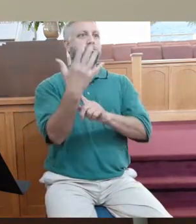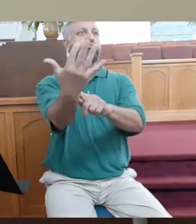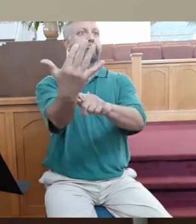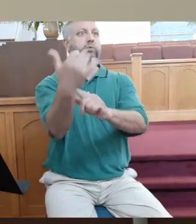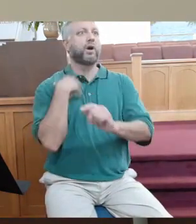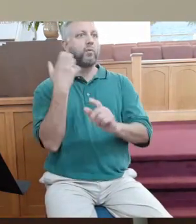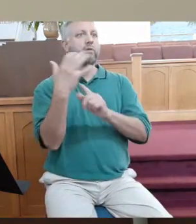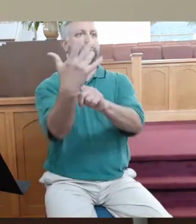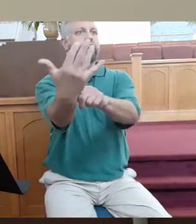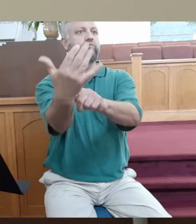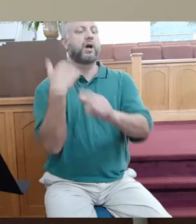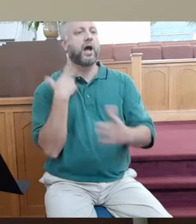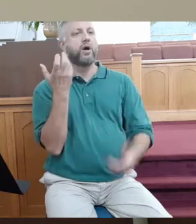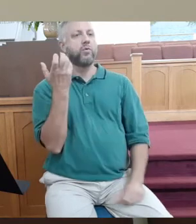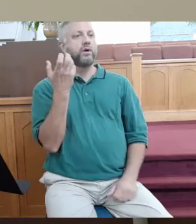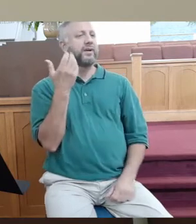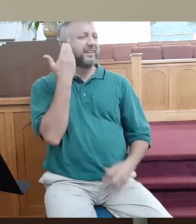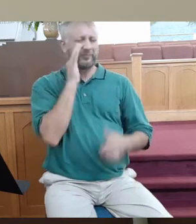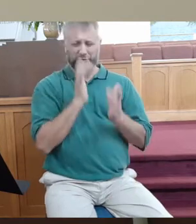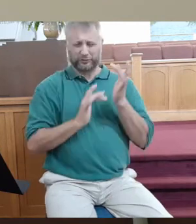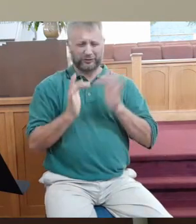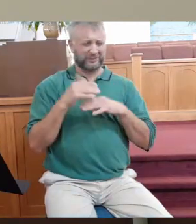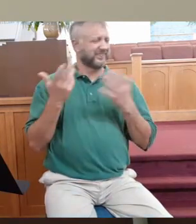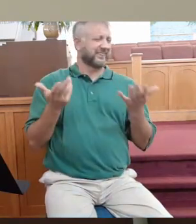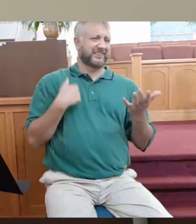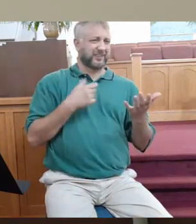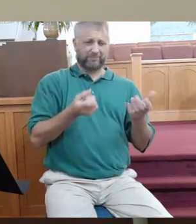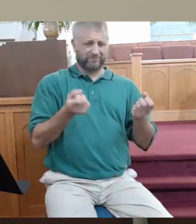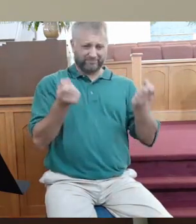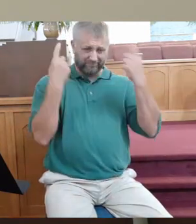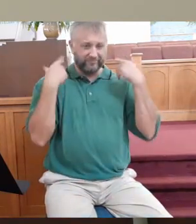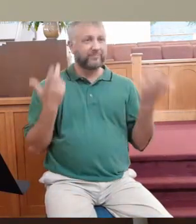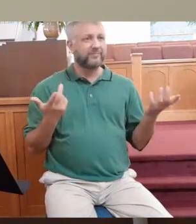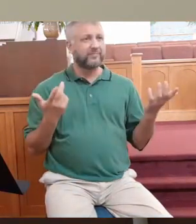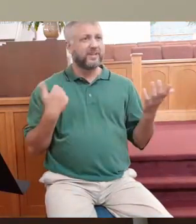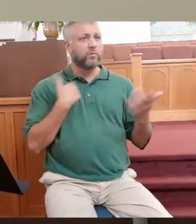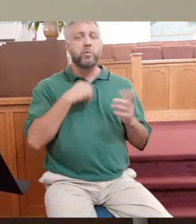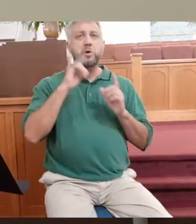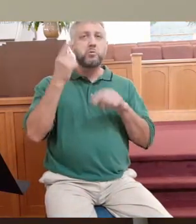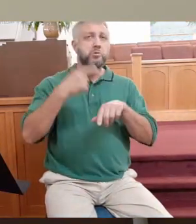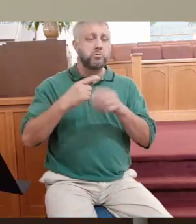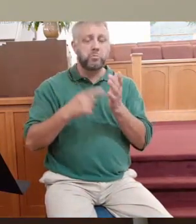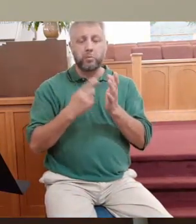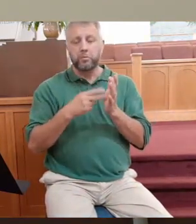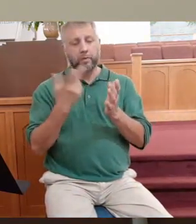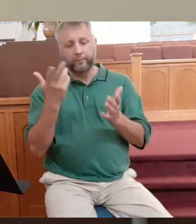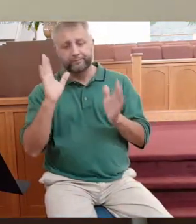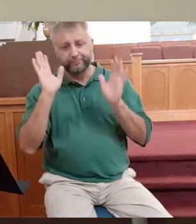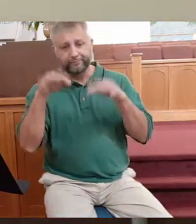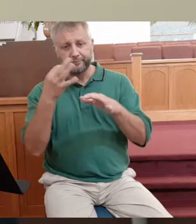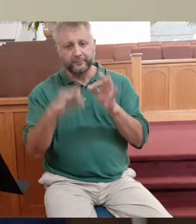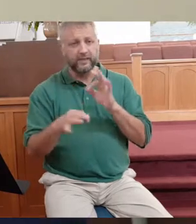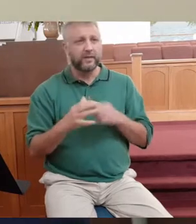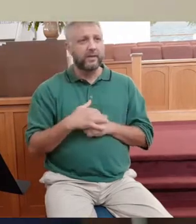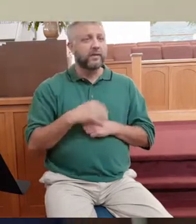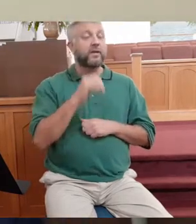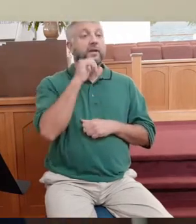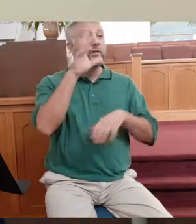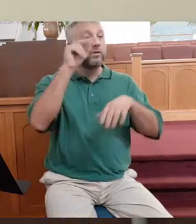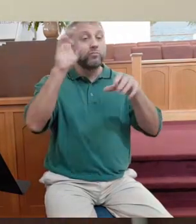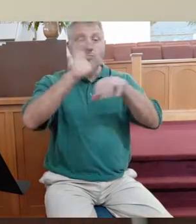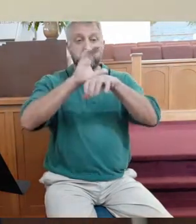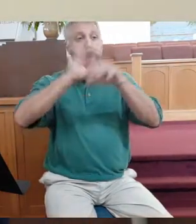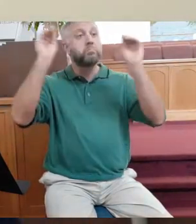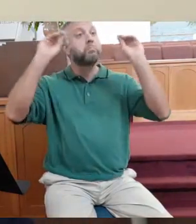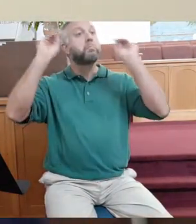I mean, that's what I thought. I was a kid who didn't know Jesus. Well, we only went a time or two. Then we didn't go to church